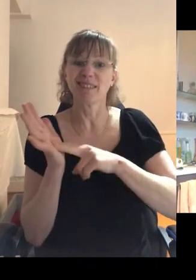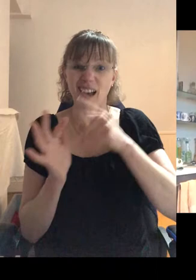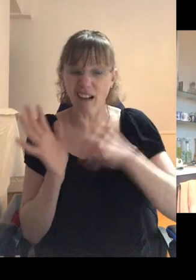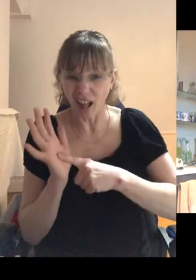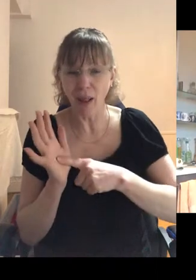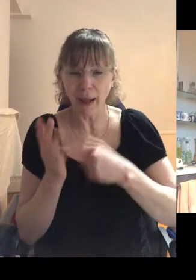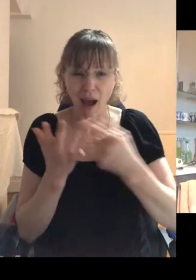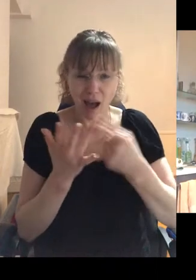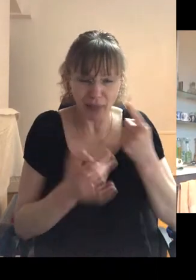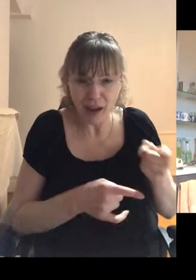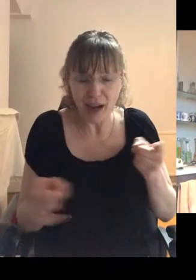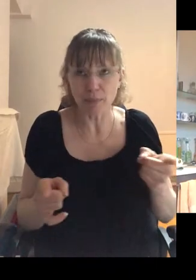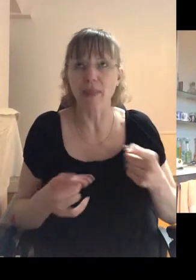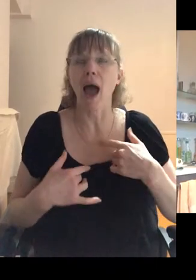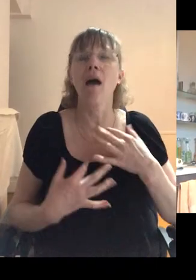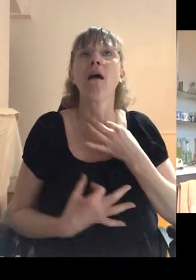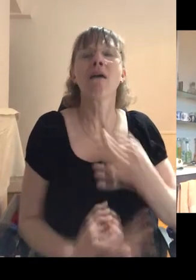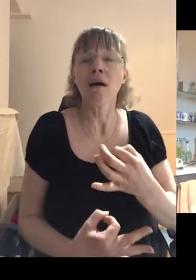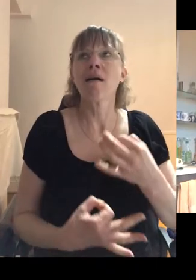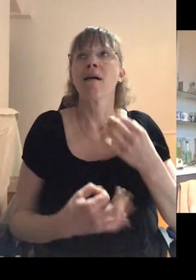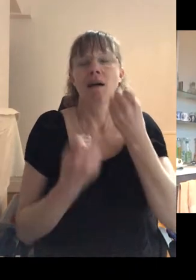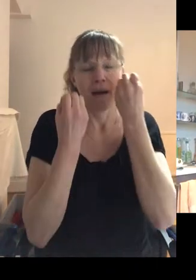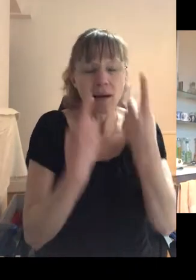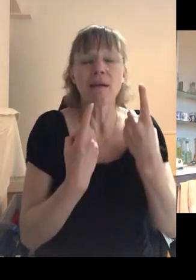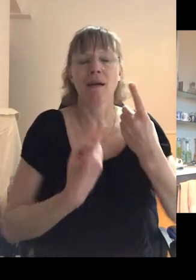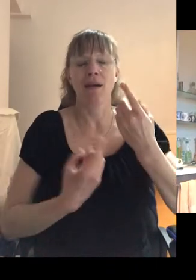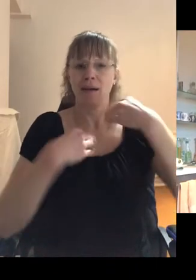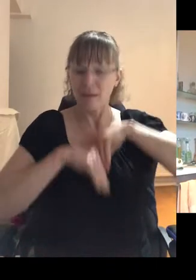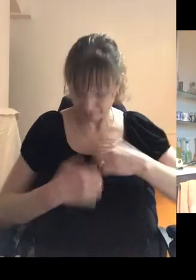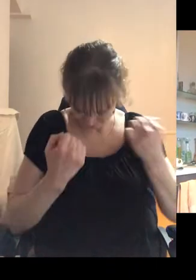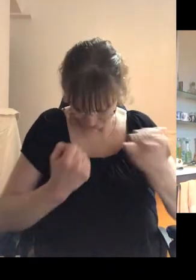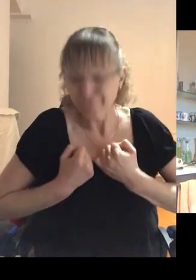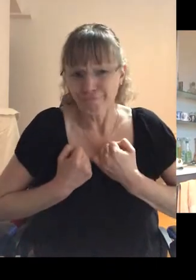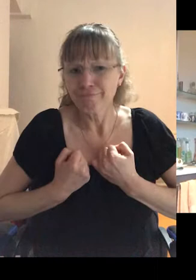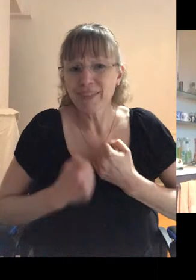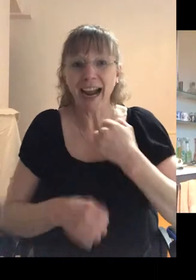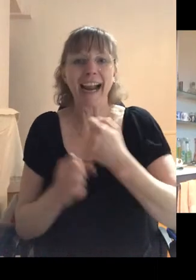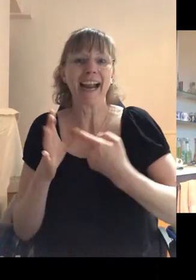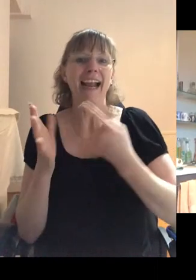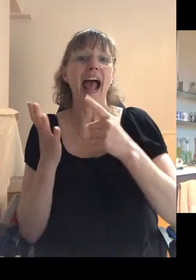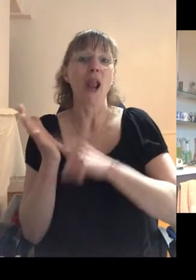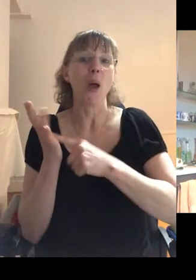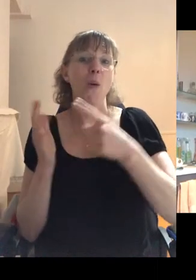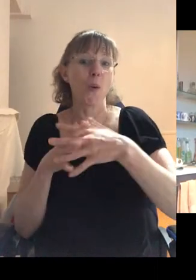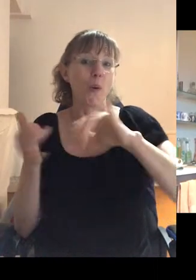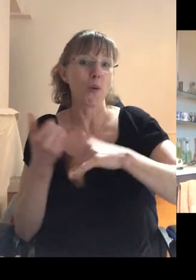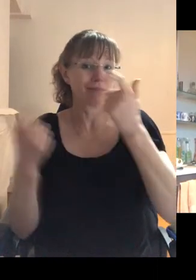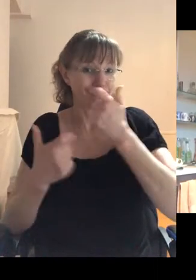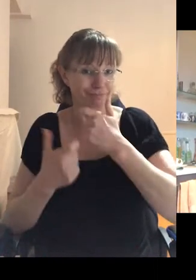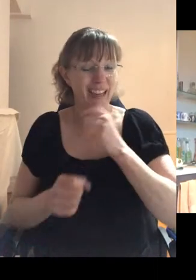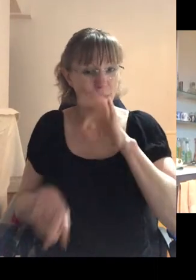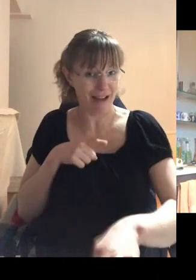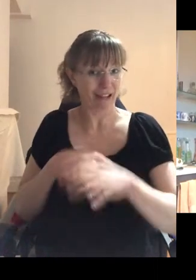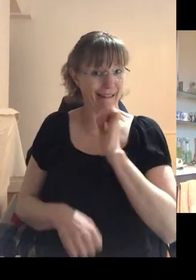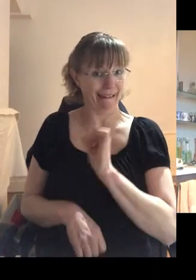that resonated so much. So the music, the humor, the gallows humor, especially, which, you know,